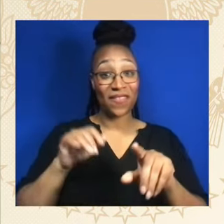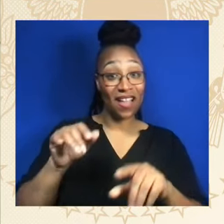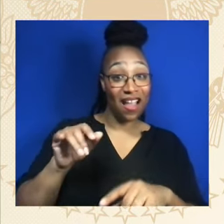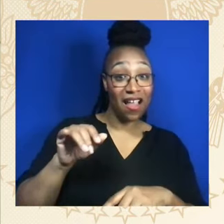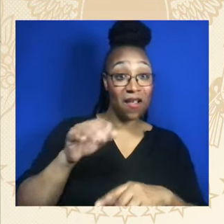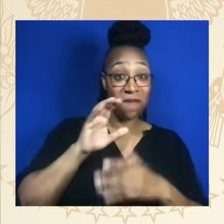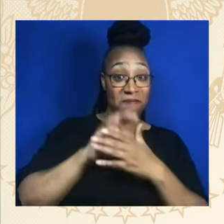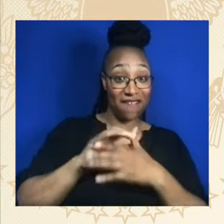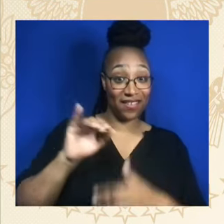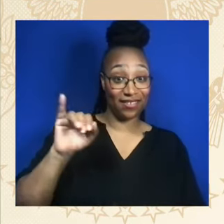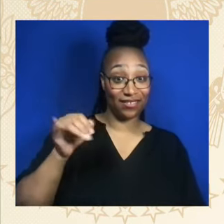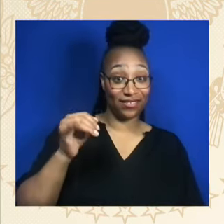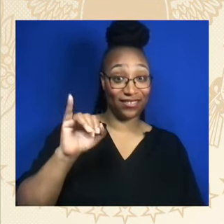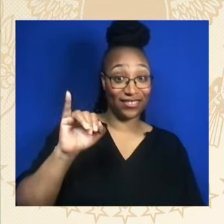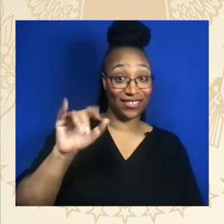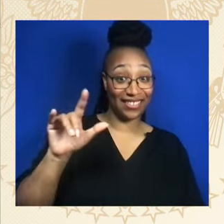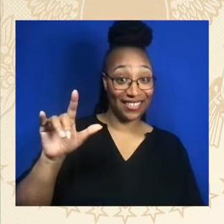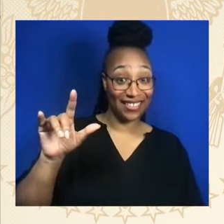No? All right.